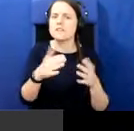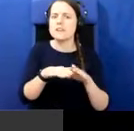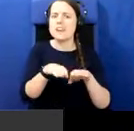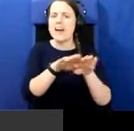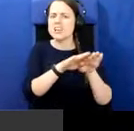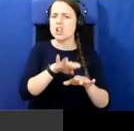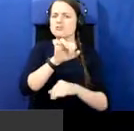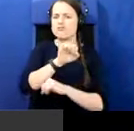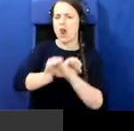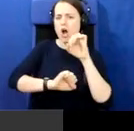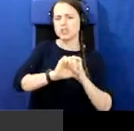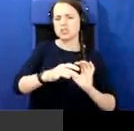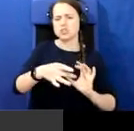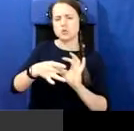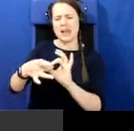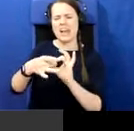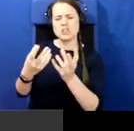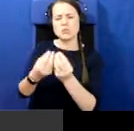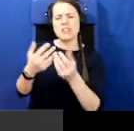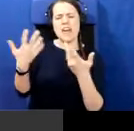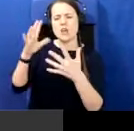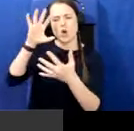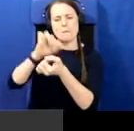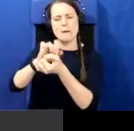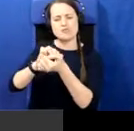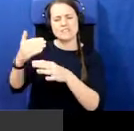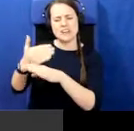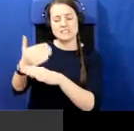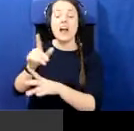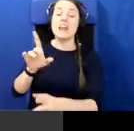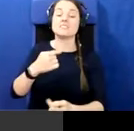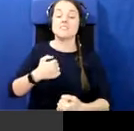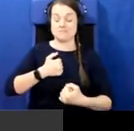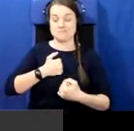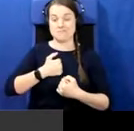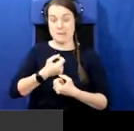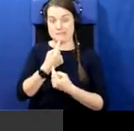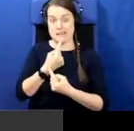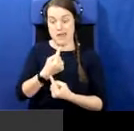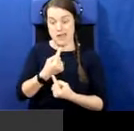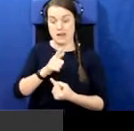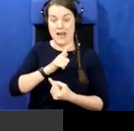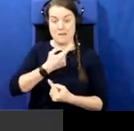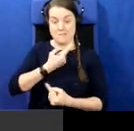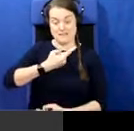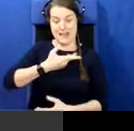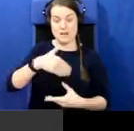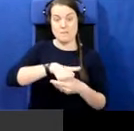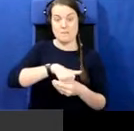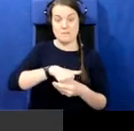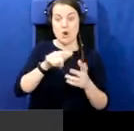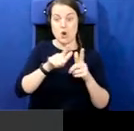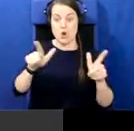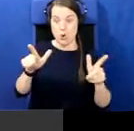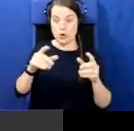reluctance to engage with any of the commemorative activities. I speak here, uh, as a member of, uh, lower abuse committee as well. So